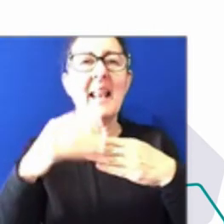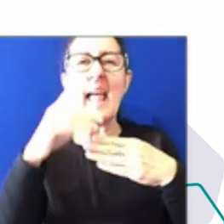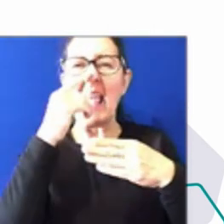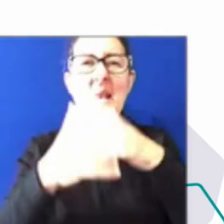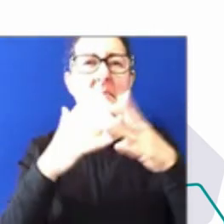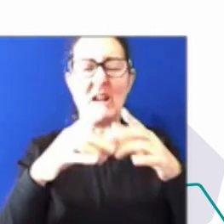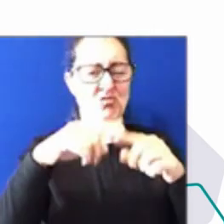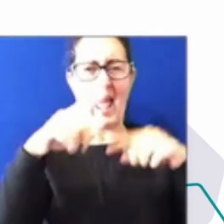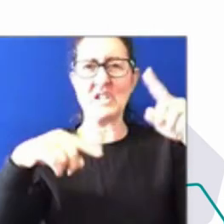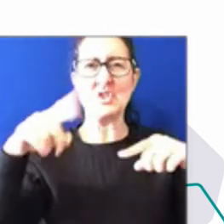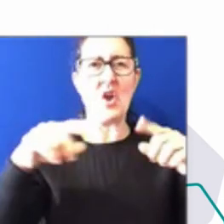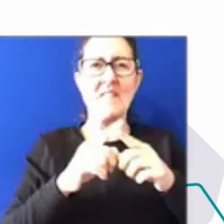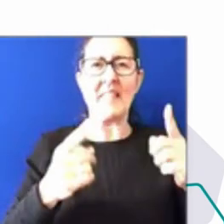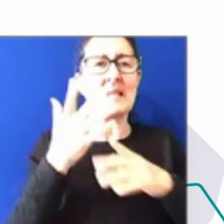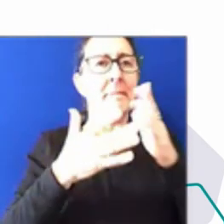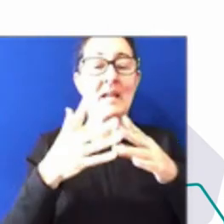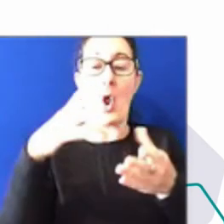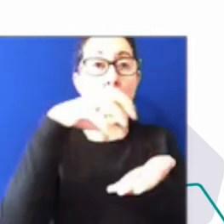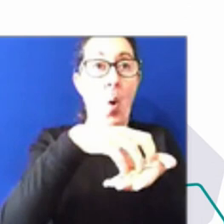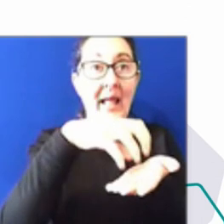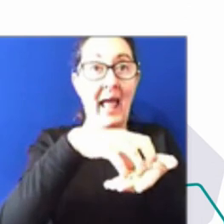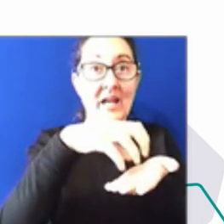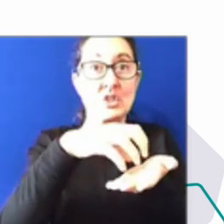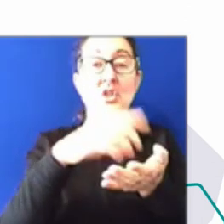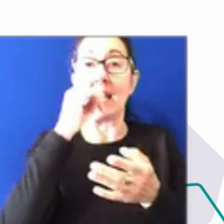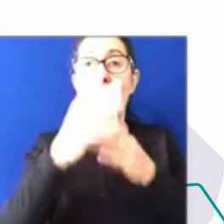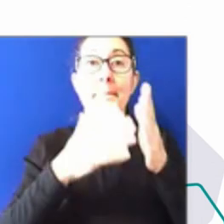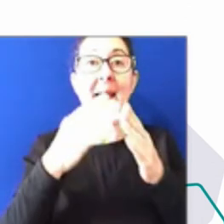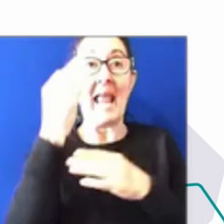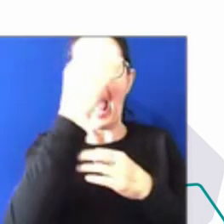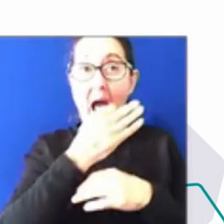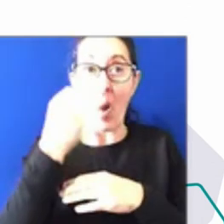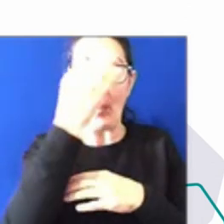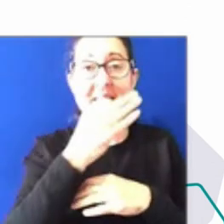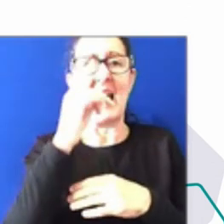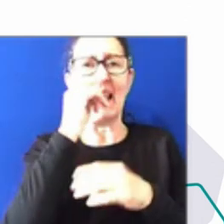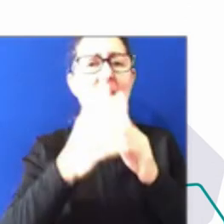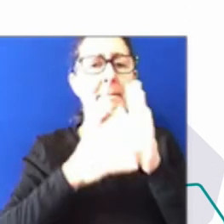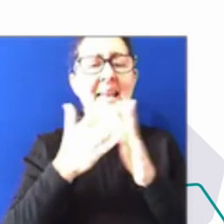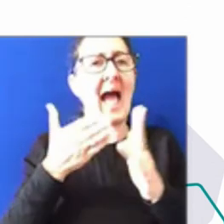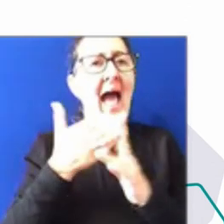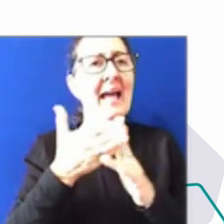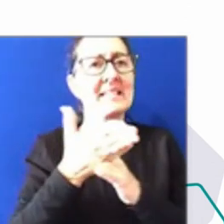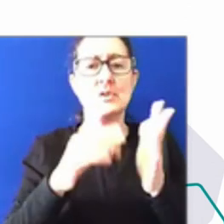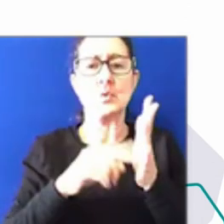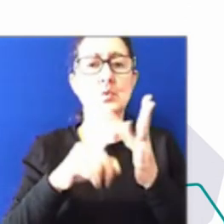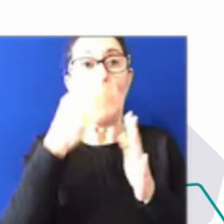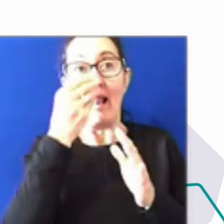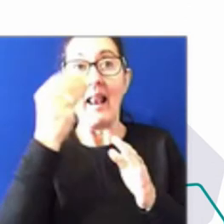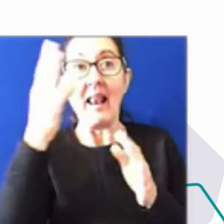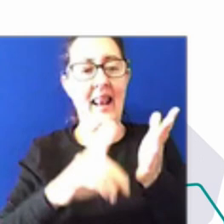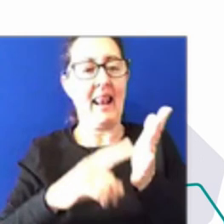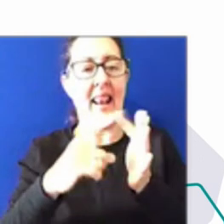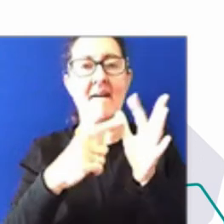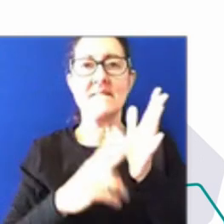mean hours. It can mean access to leave. And as we've all just kind of said, first of all, the